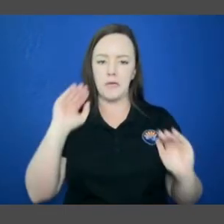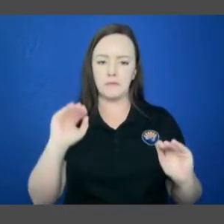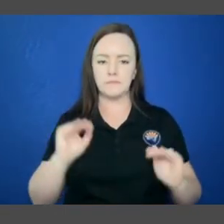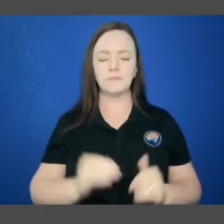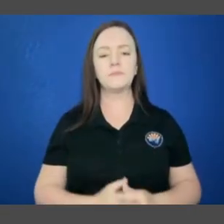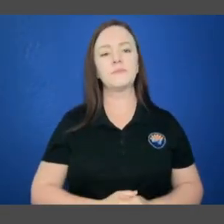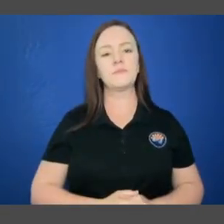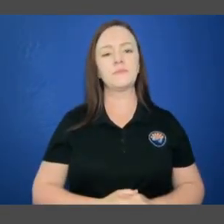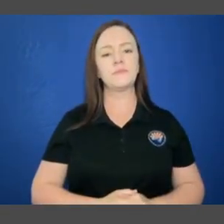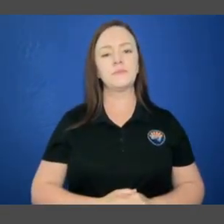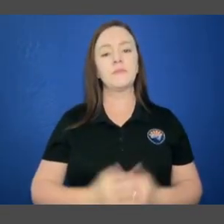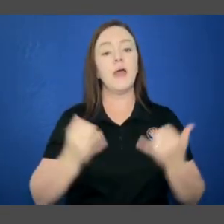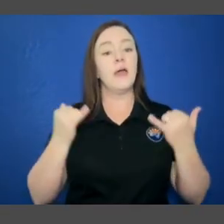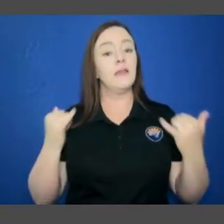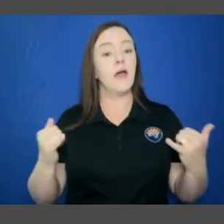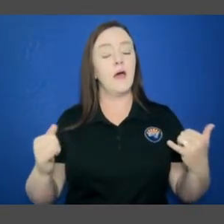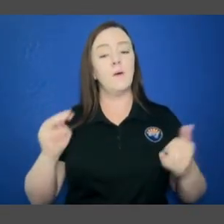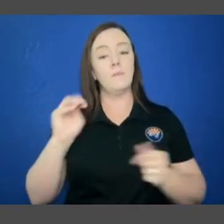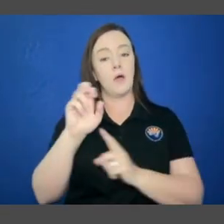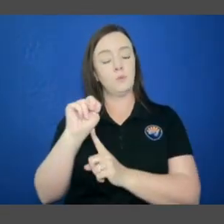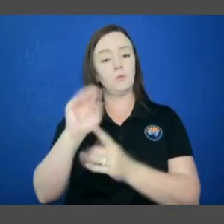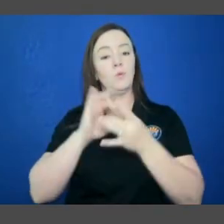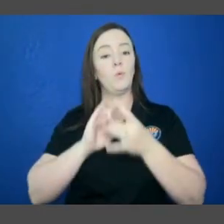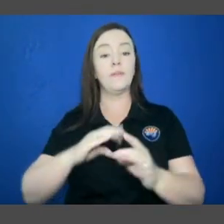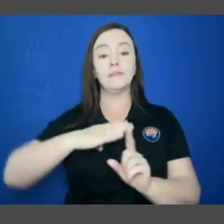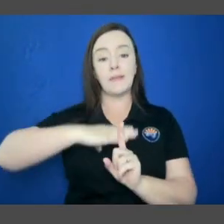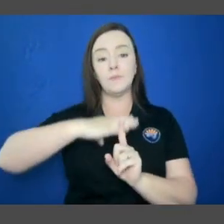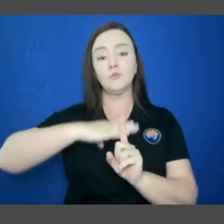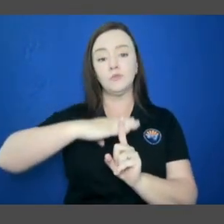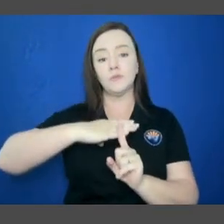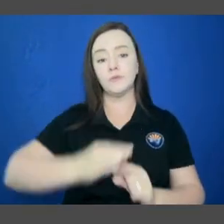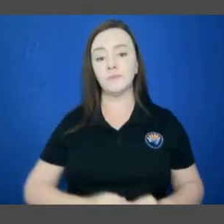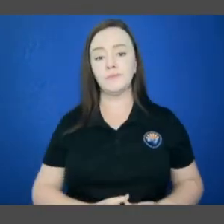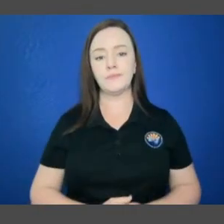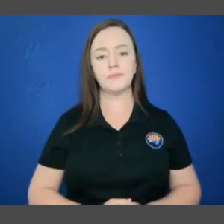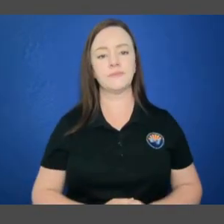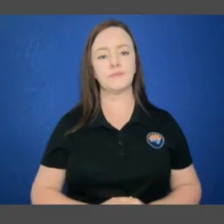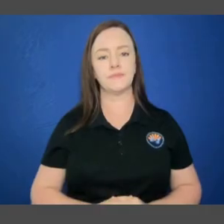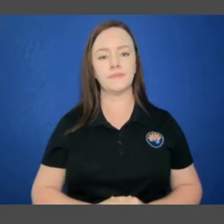Now let's take a look at the monsoon outlook in regards to temperature.